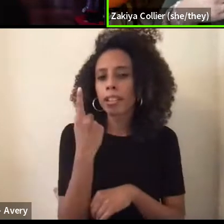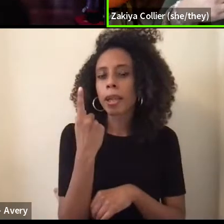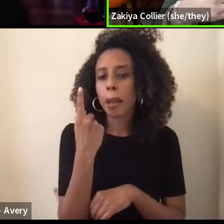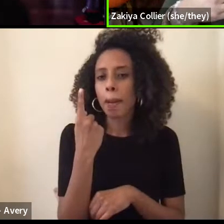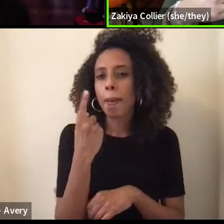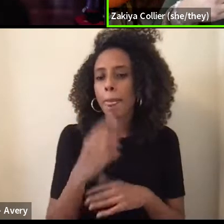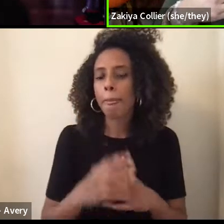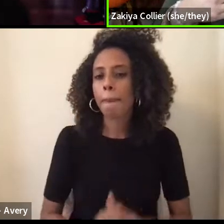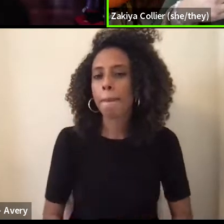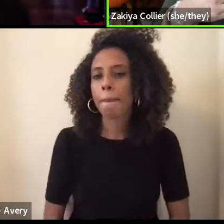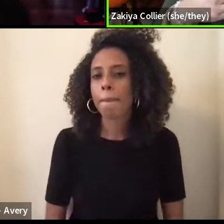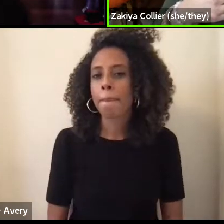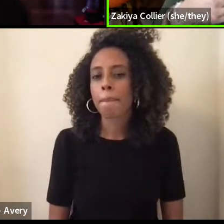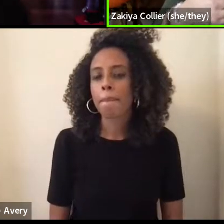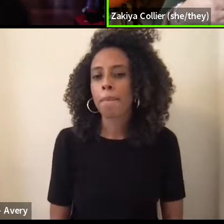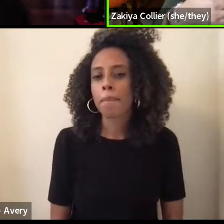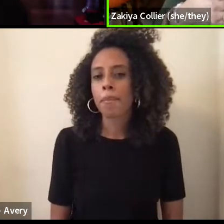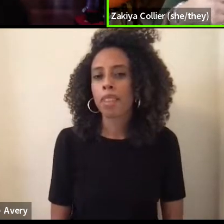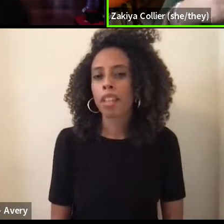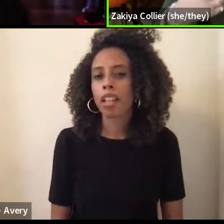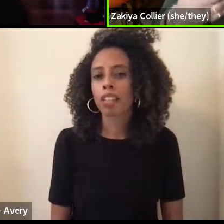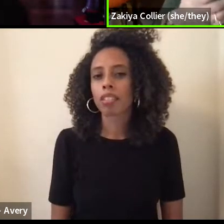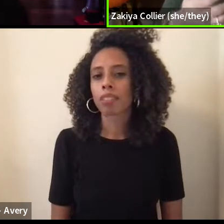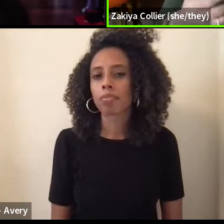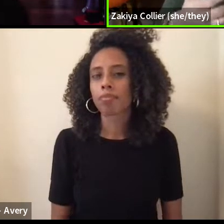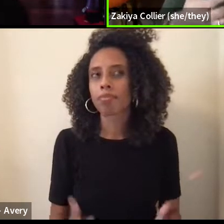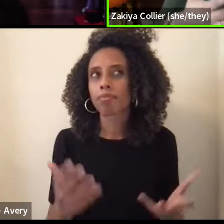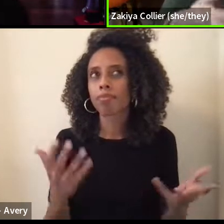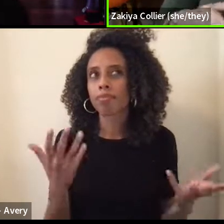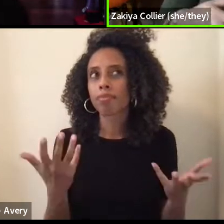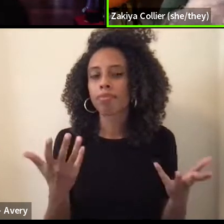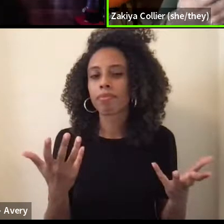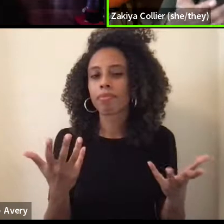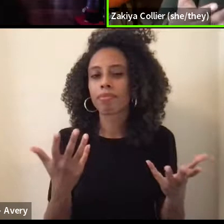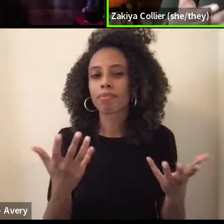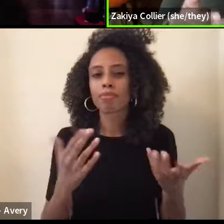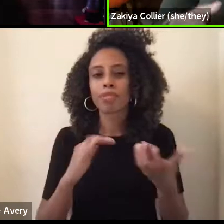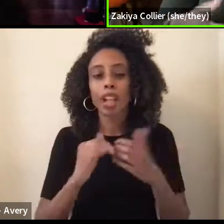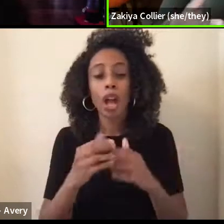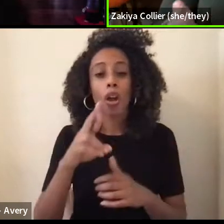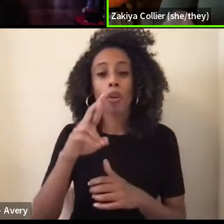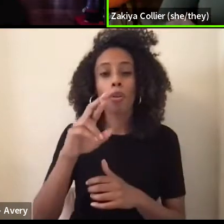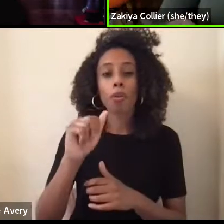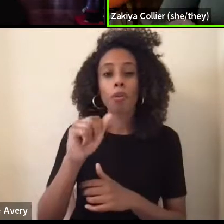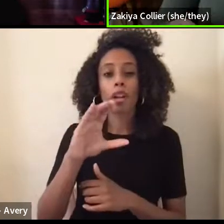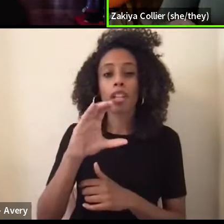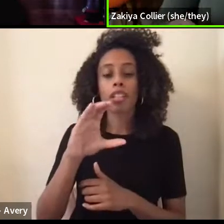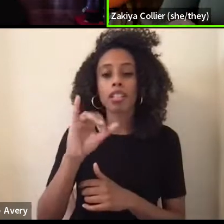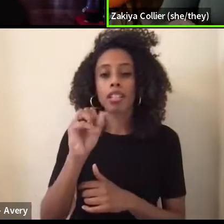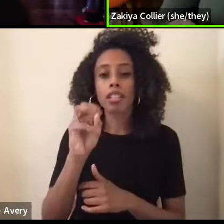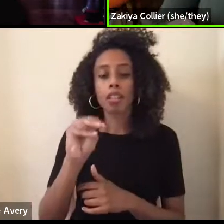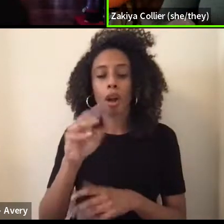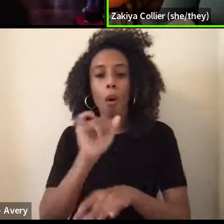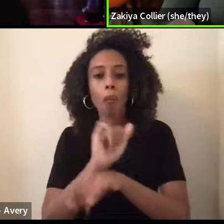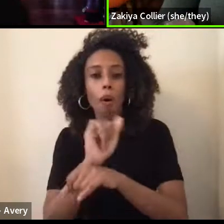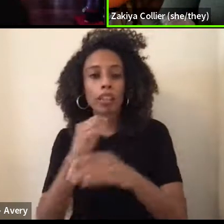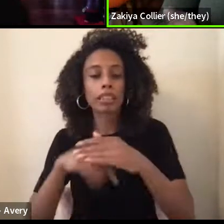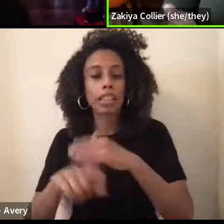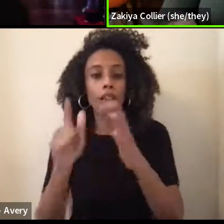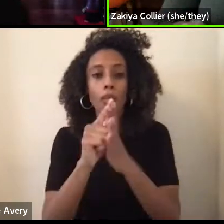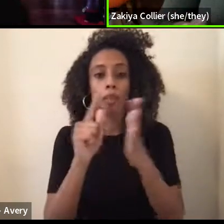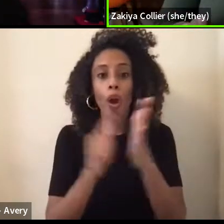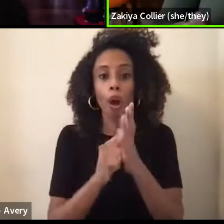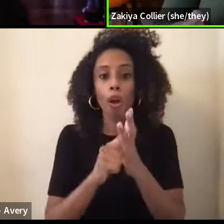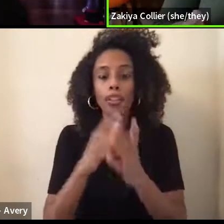how racism works within laws and institutions, um, and